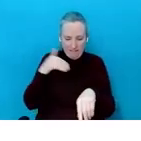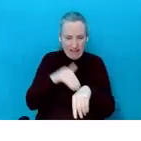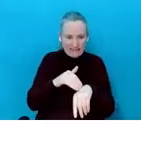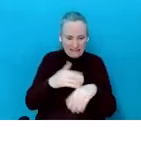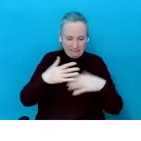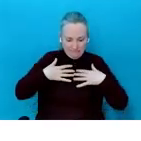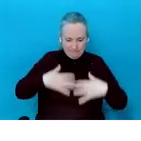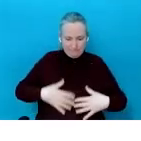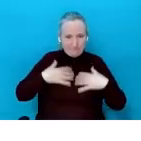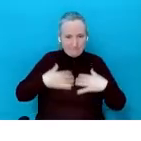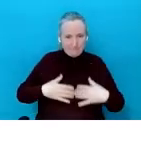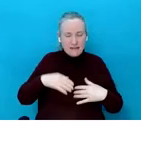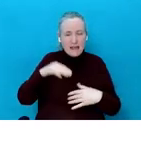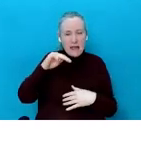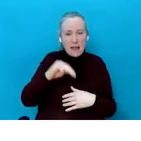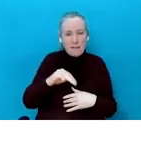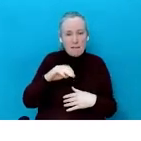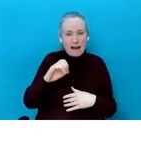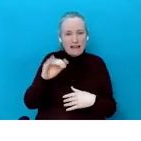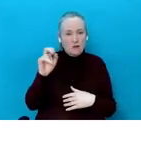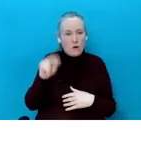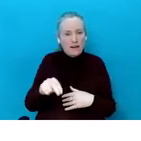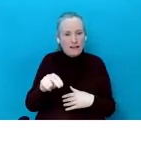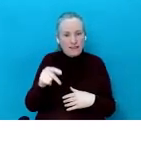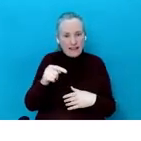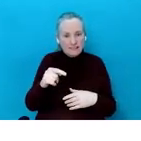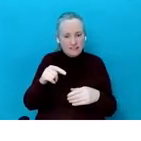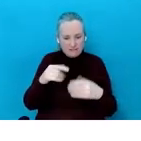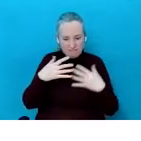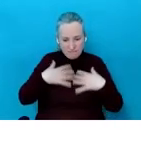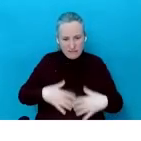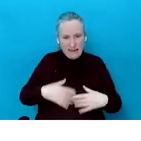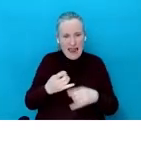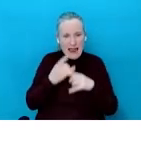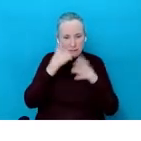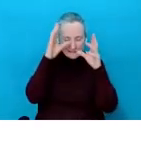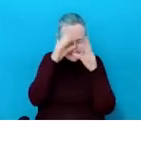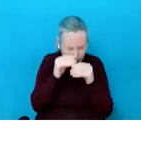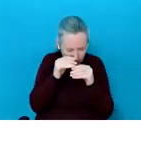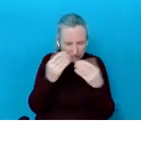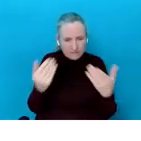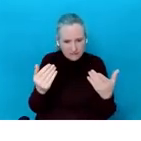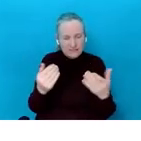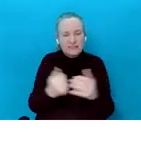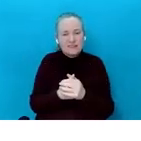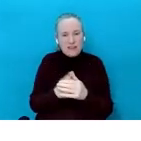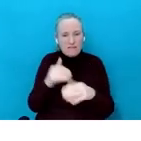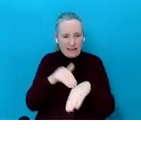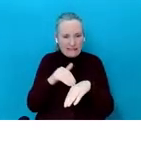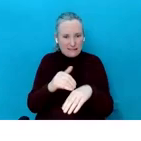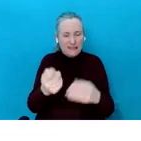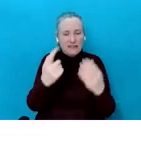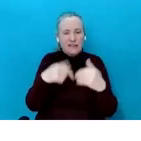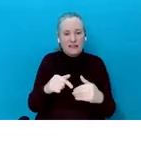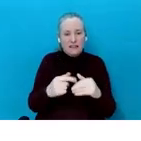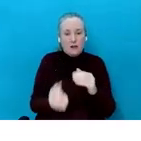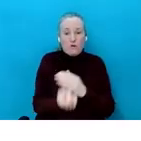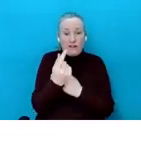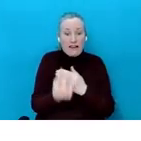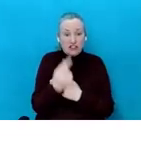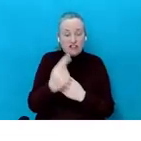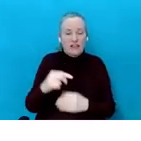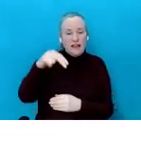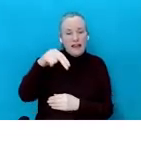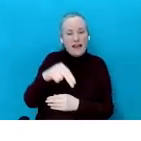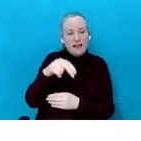is the sleep hormone. So it's another good one to talk to kids about. Factual. Notifications. Turning them off. You know,